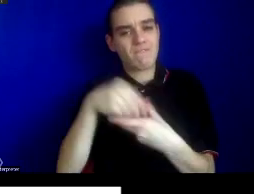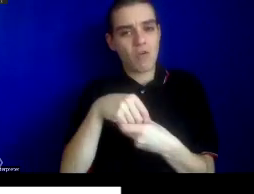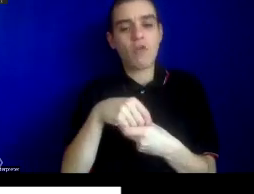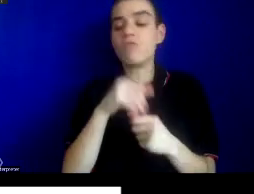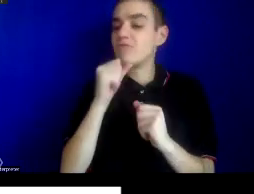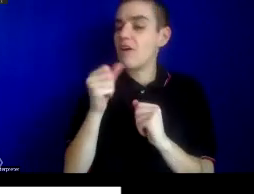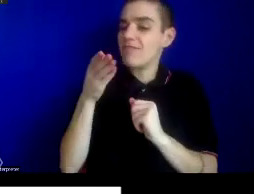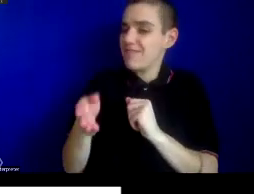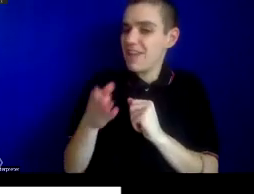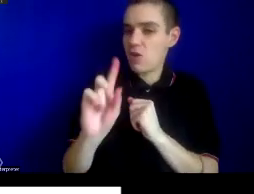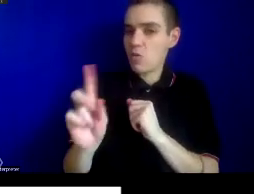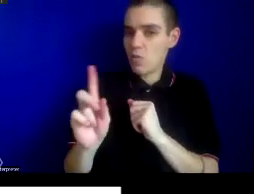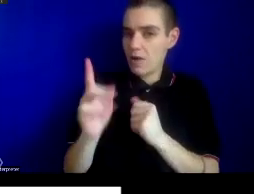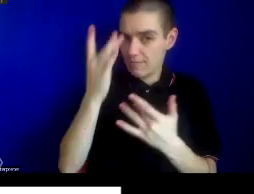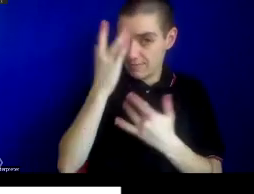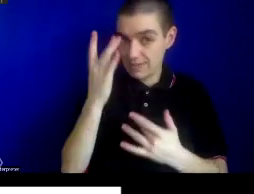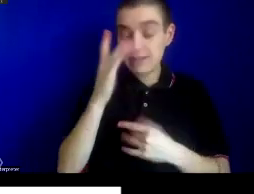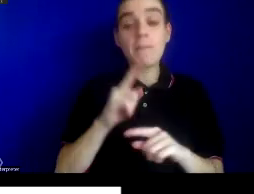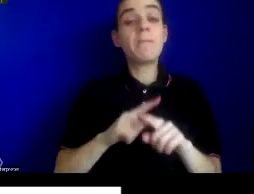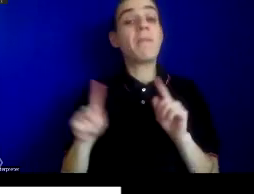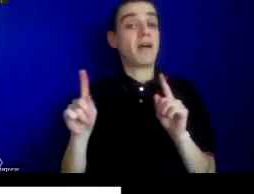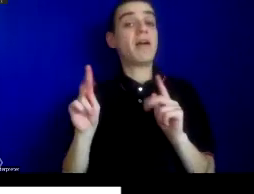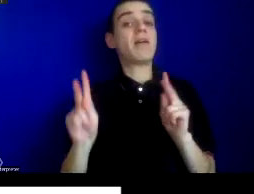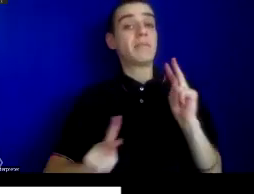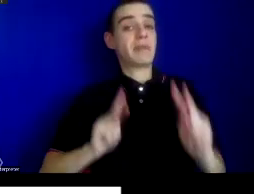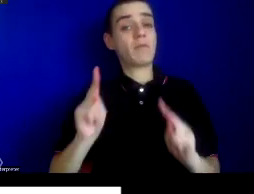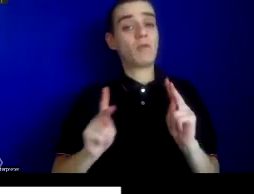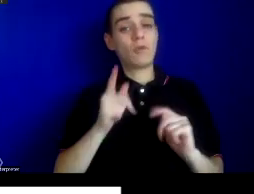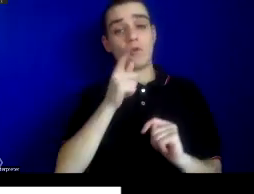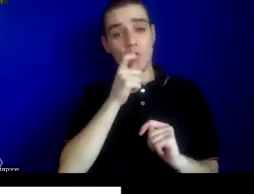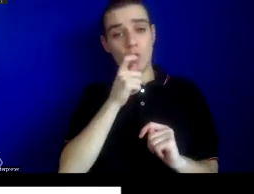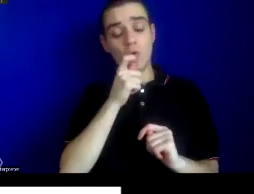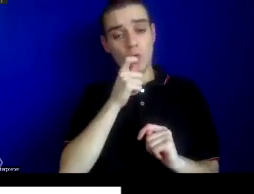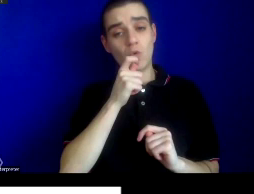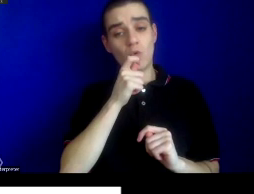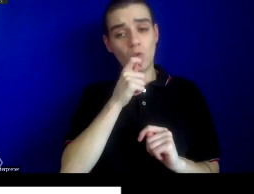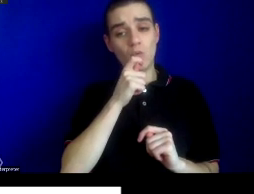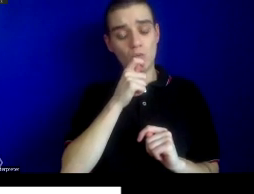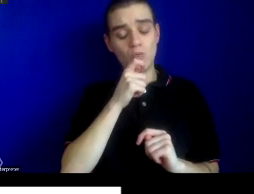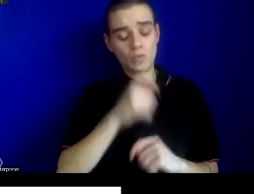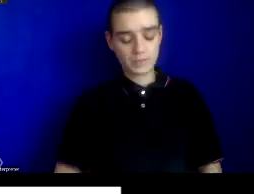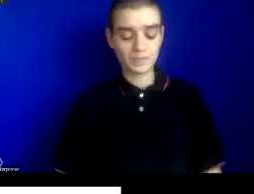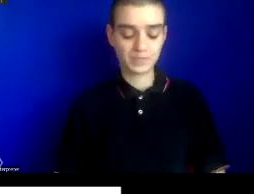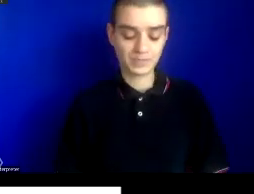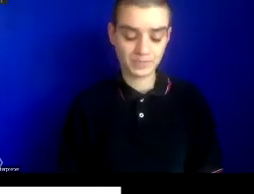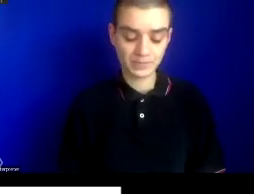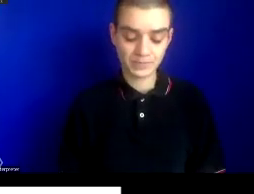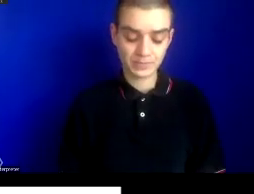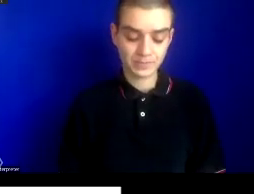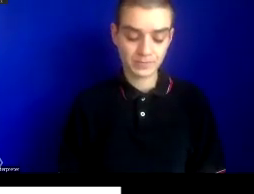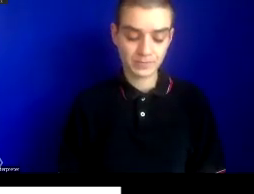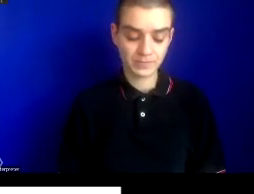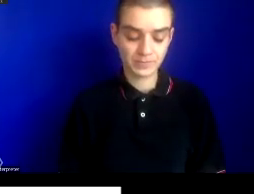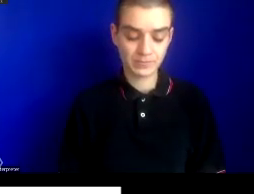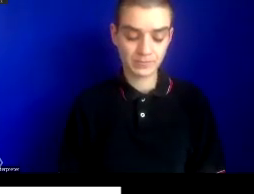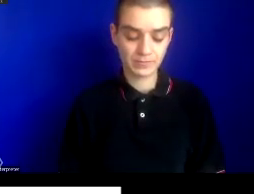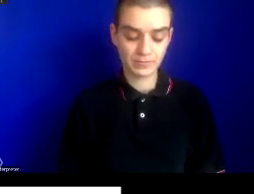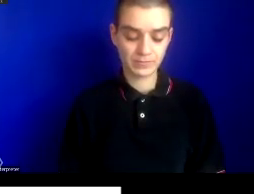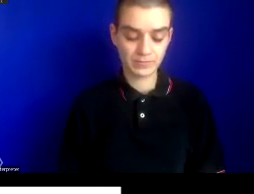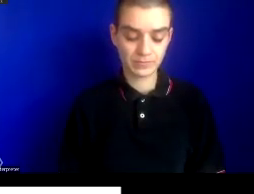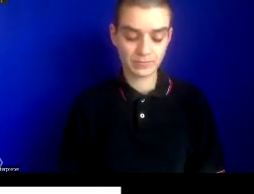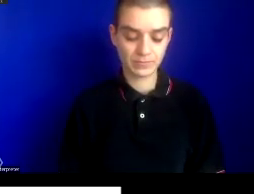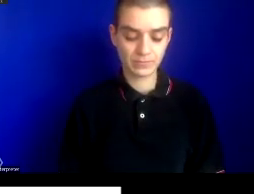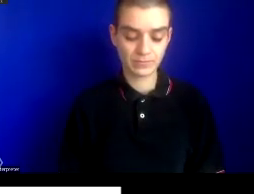occurrence, but rather in the distant places where these epidemics may one day